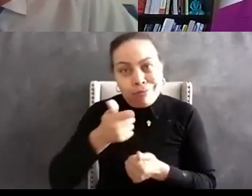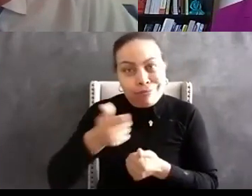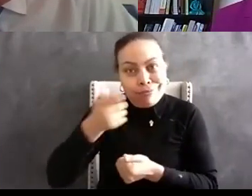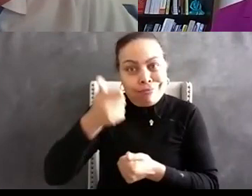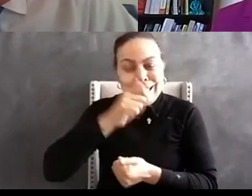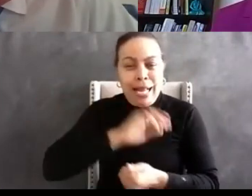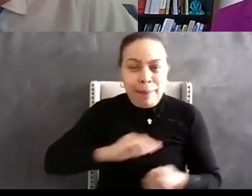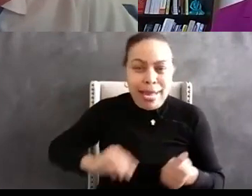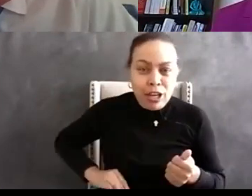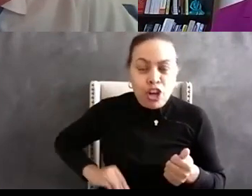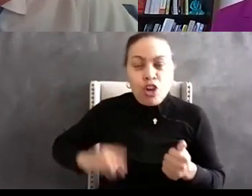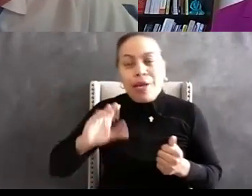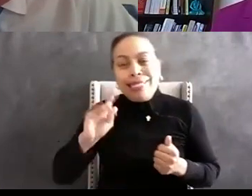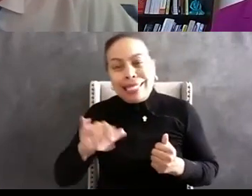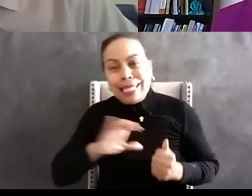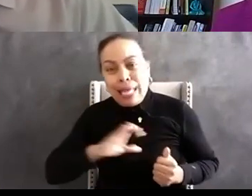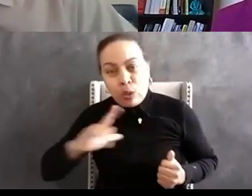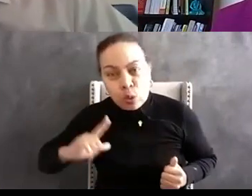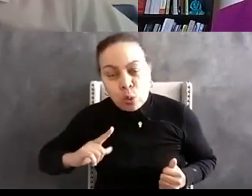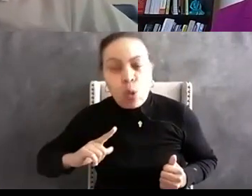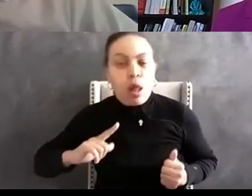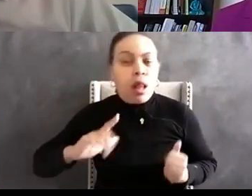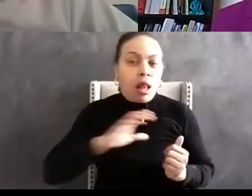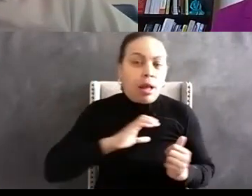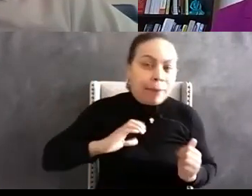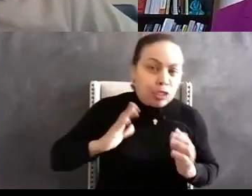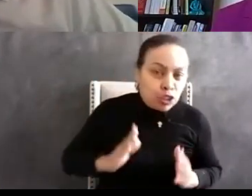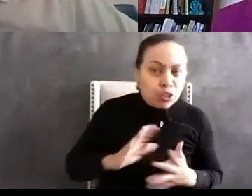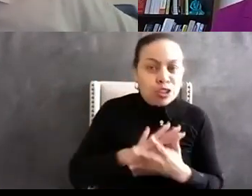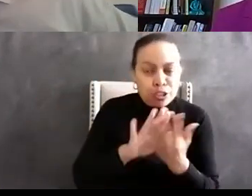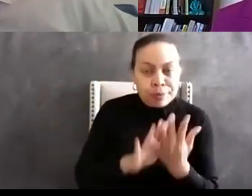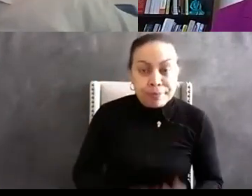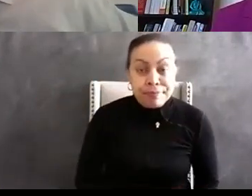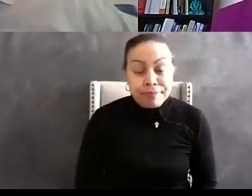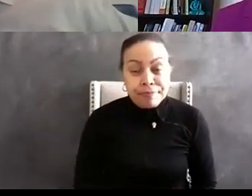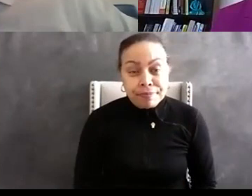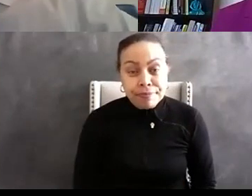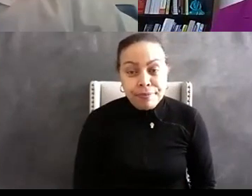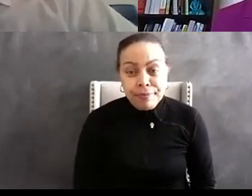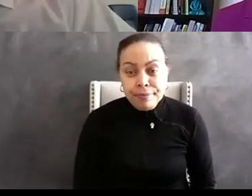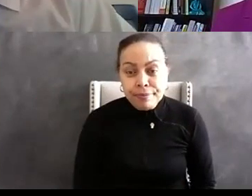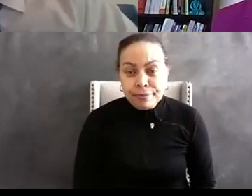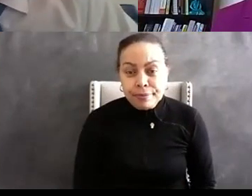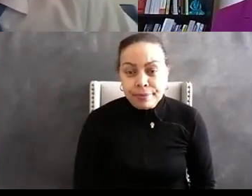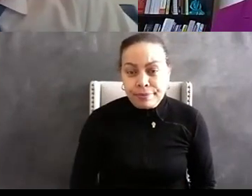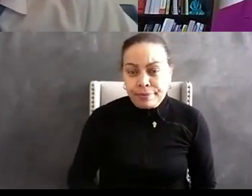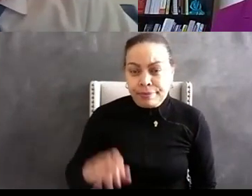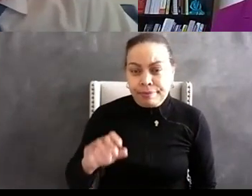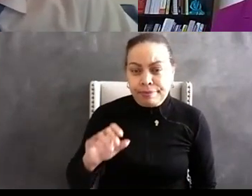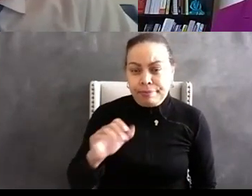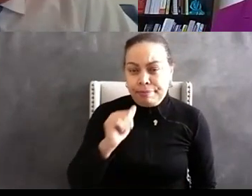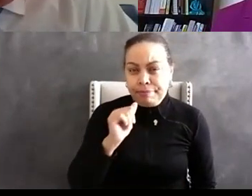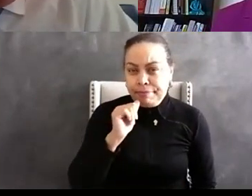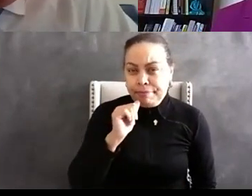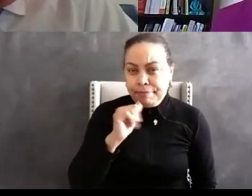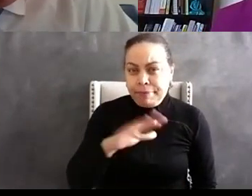county commissioners etc anybody else so booker i would just say